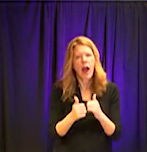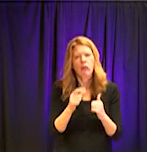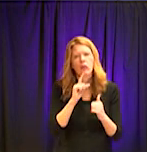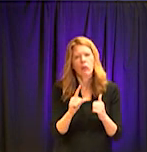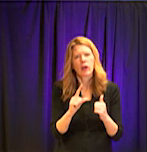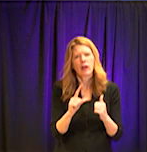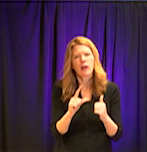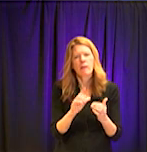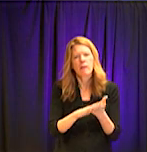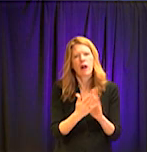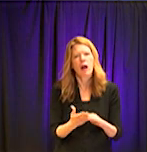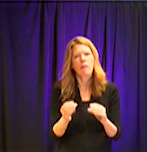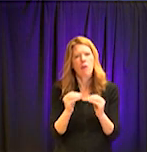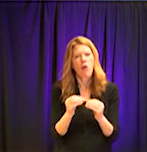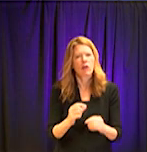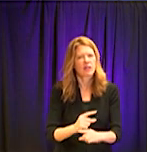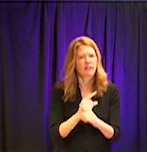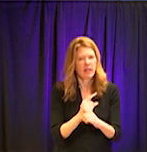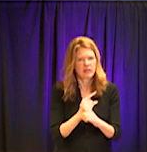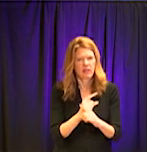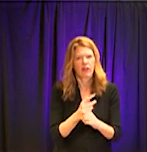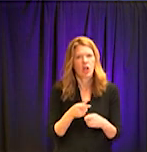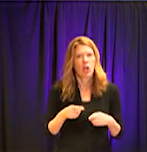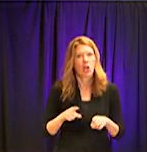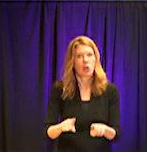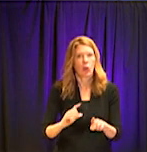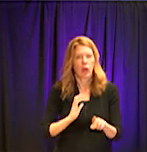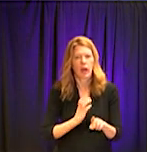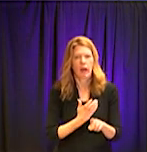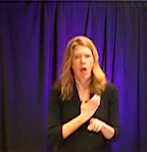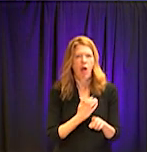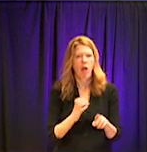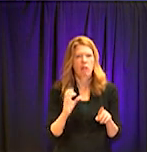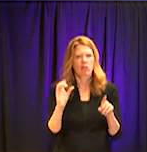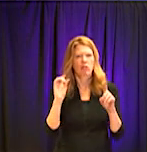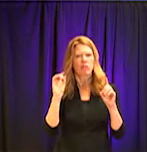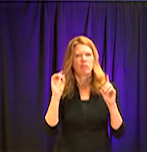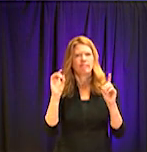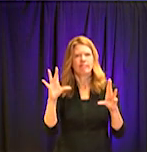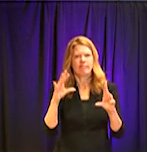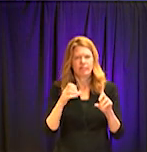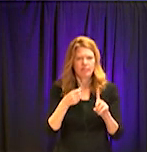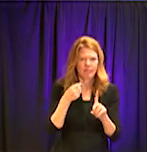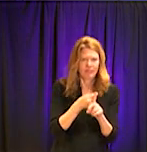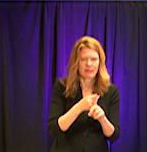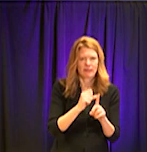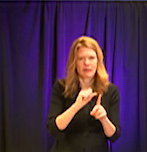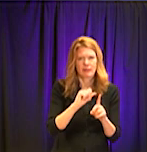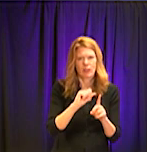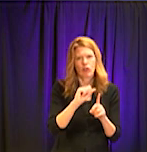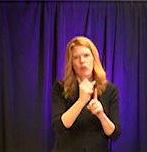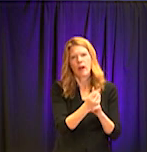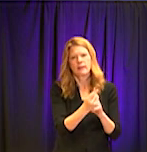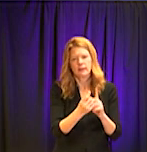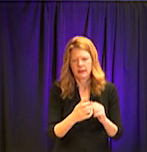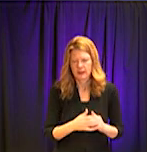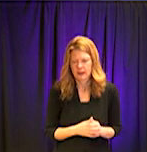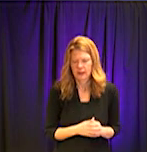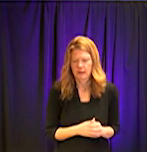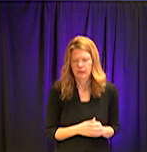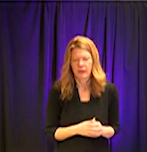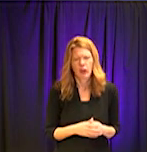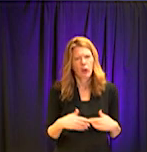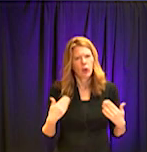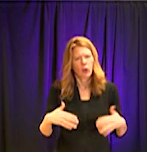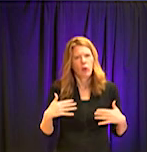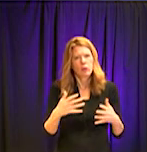in this crisis. So information coming at us at a warped speed. I want to let